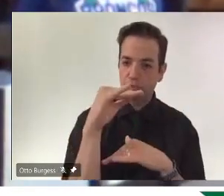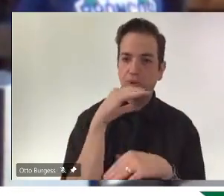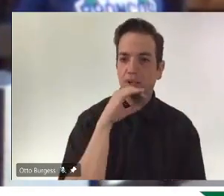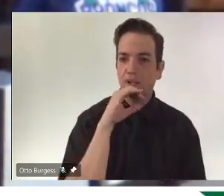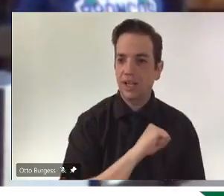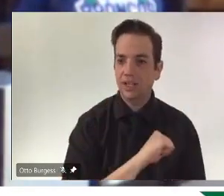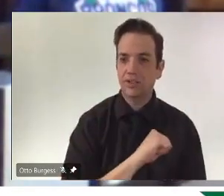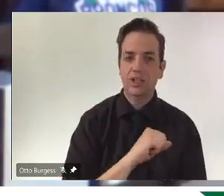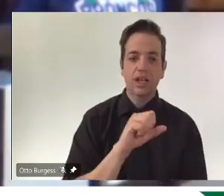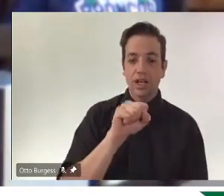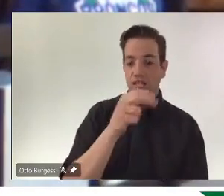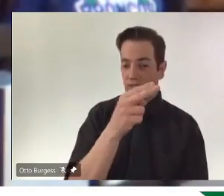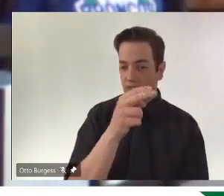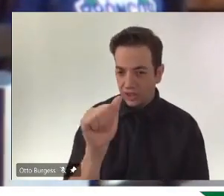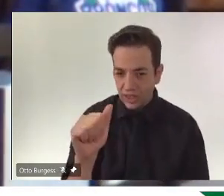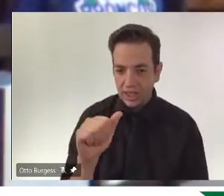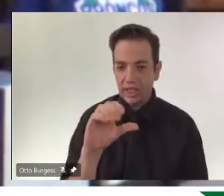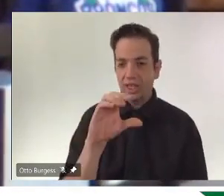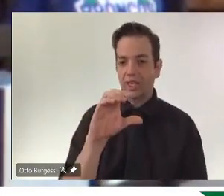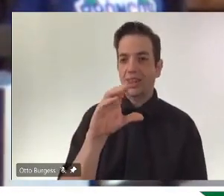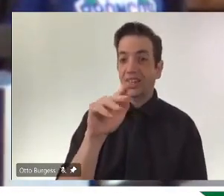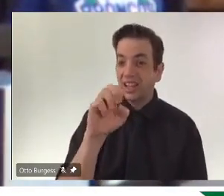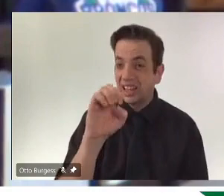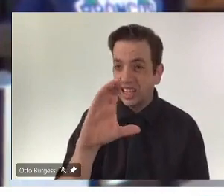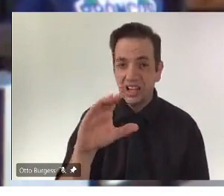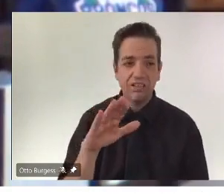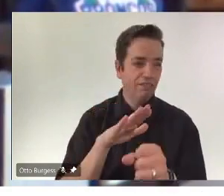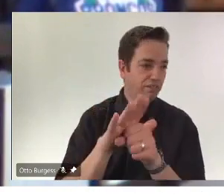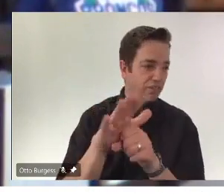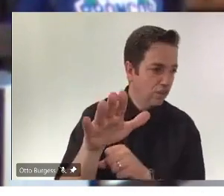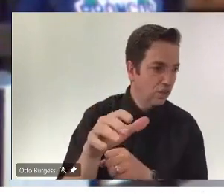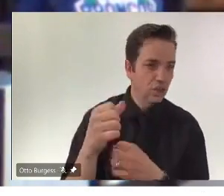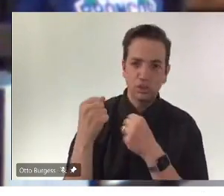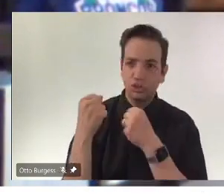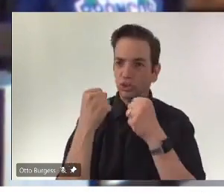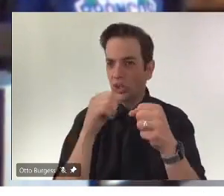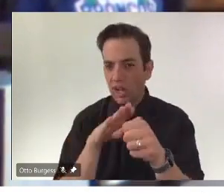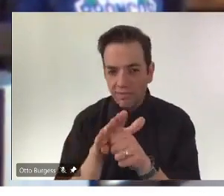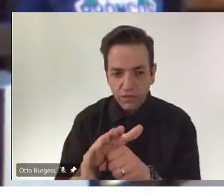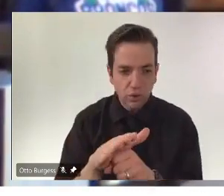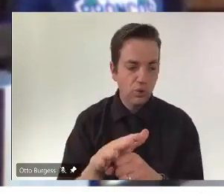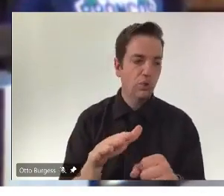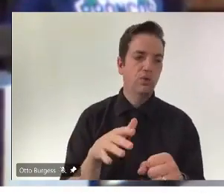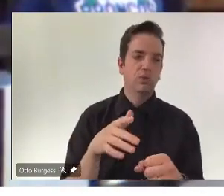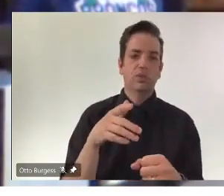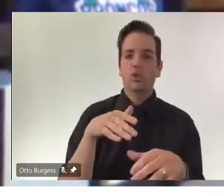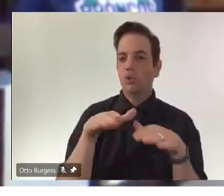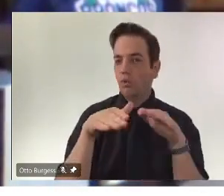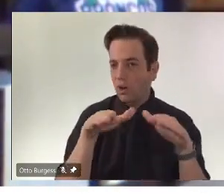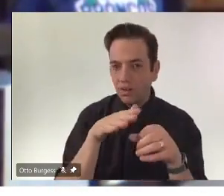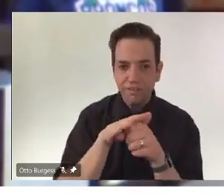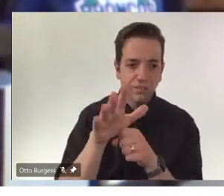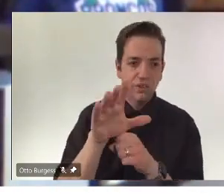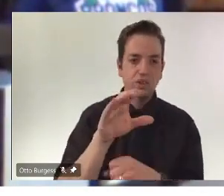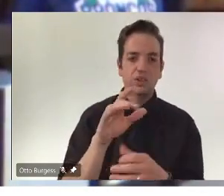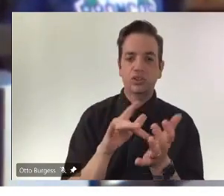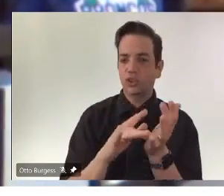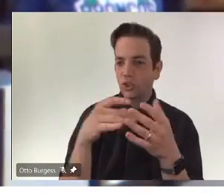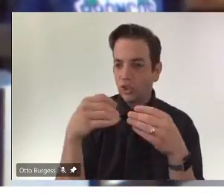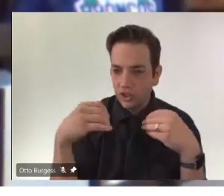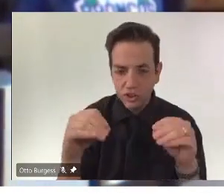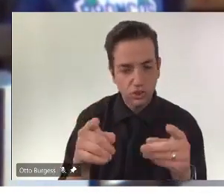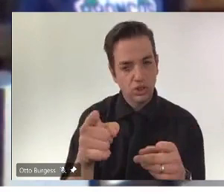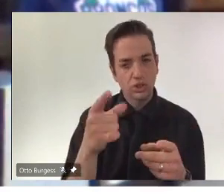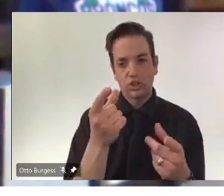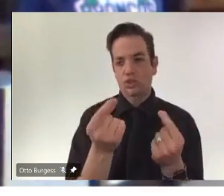The walk in clinics are full. The drive throughs are at capacity. Our pharmacies are doing an outstanding job and they're at capacity as